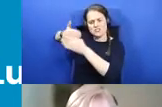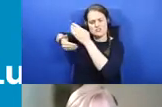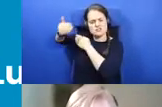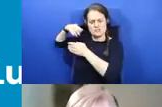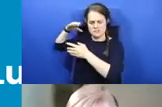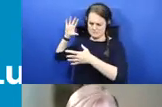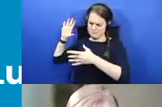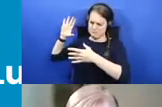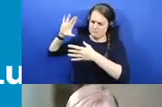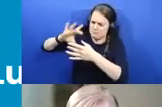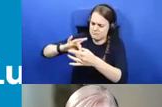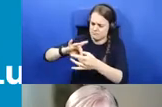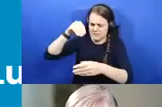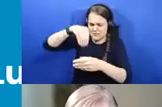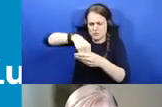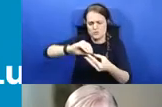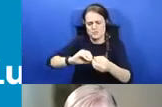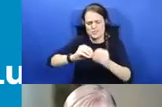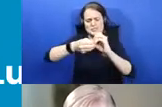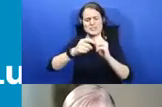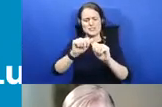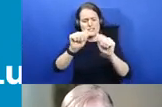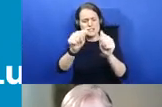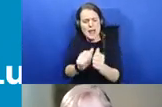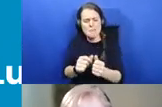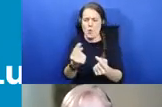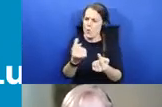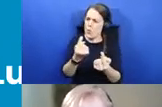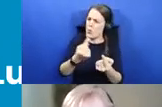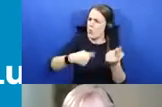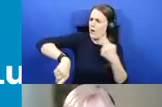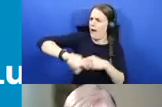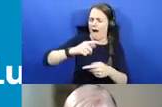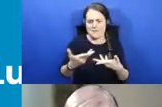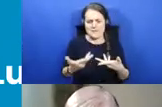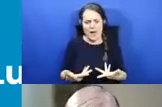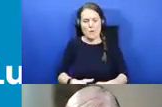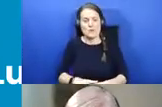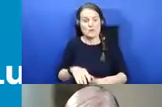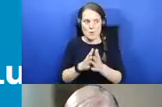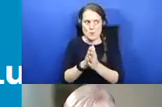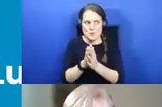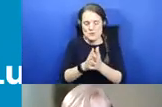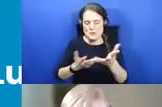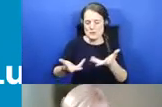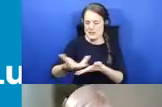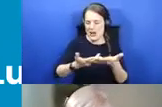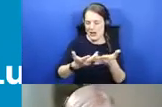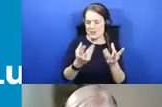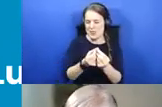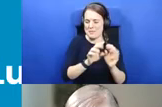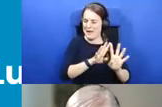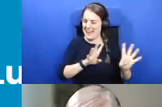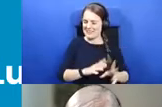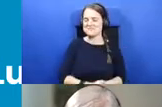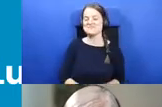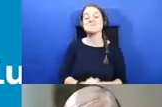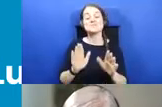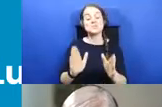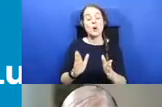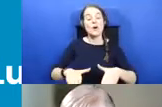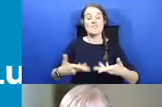today. And I'm looking forward to discussing this with our esteemed panellists. So I will start with